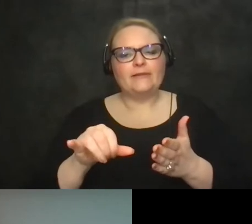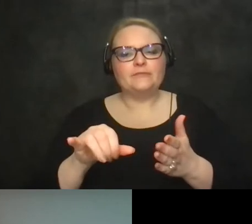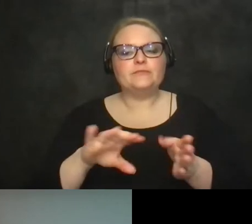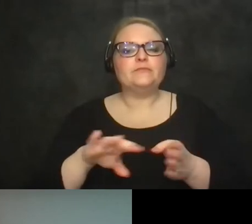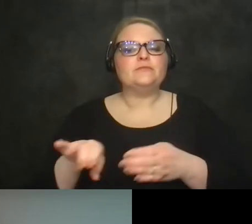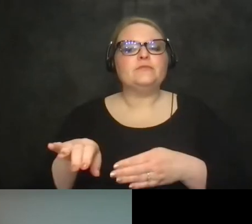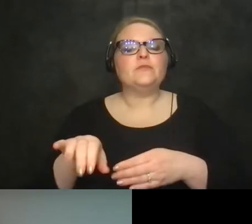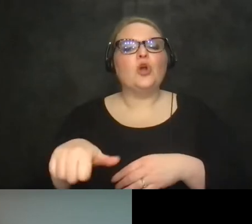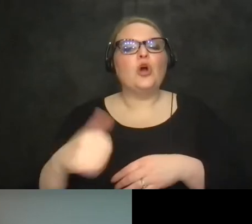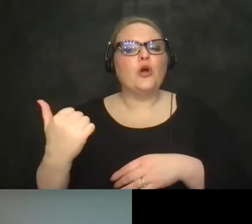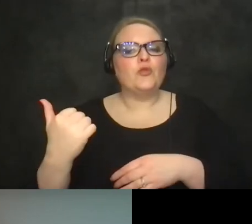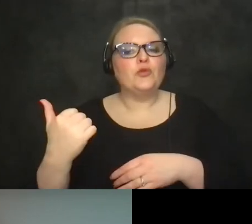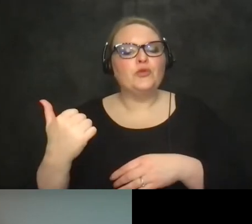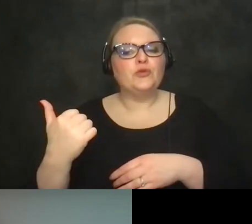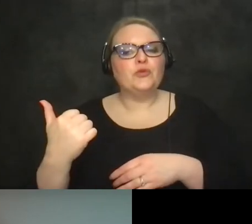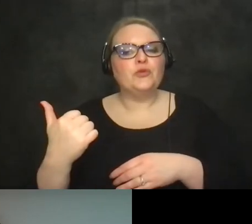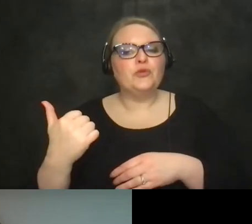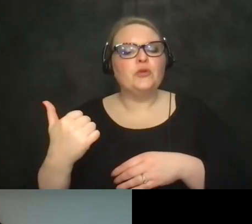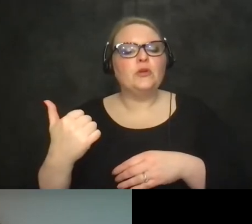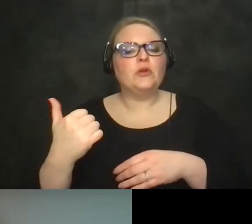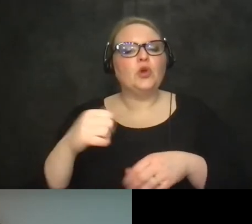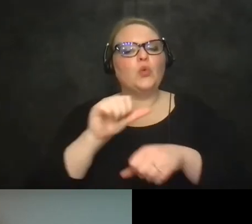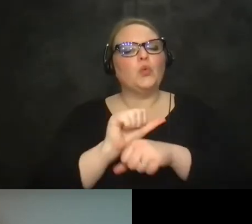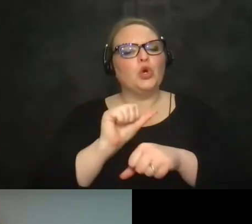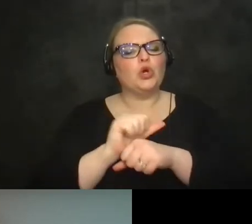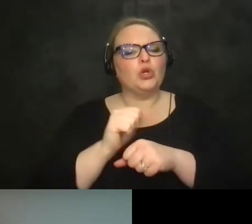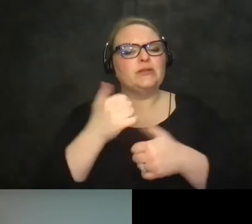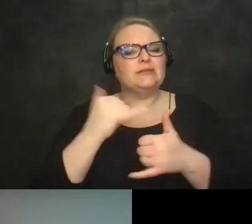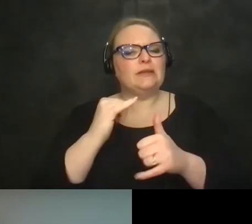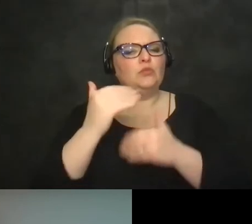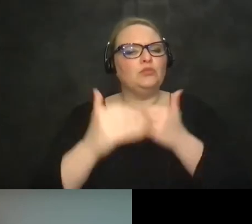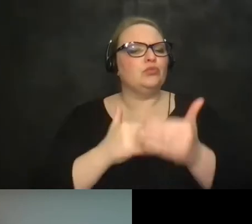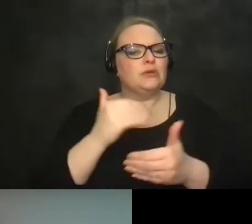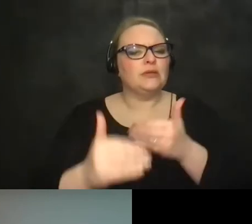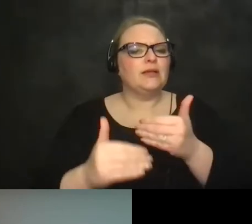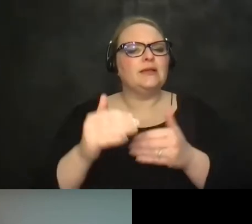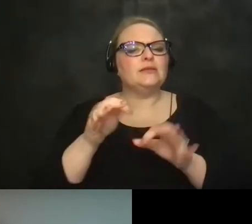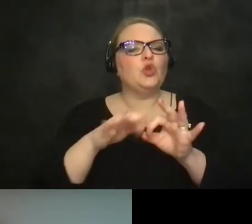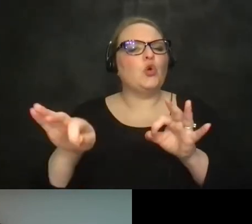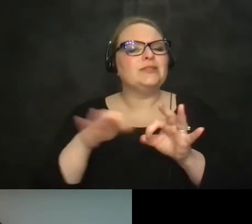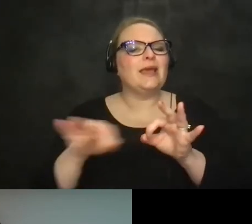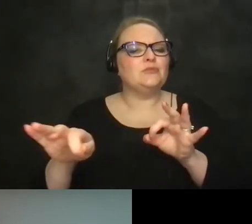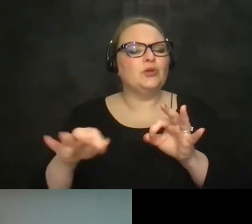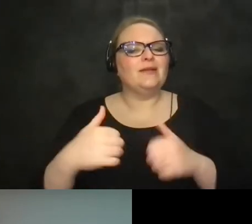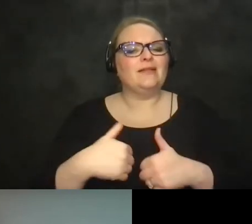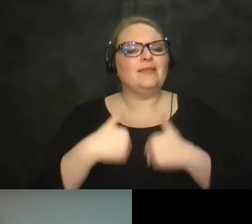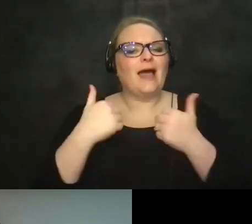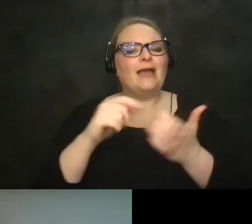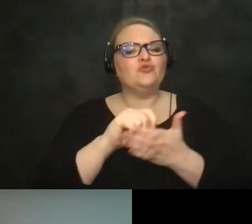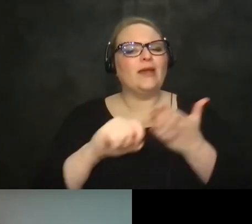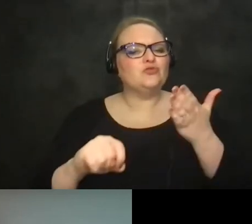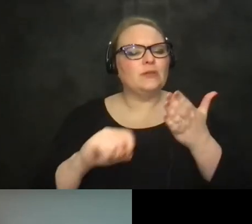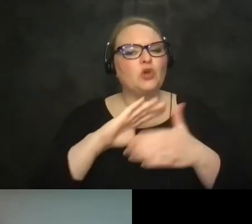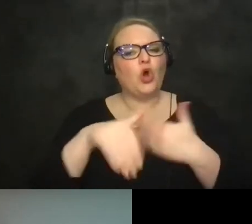one that is still a work in progress i think for a lot of people is closed captioning and live transcripts and all those